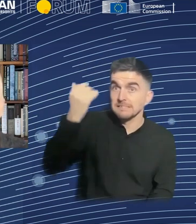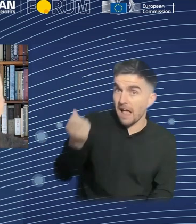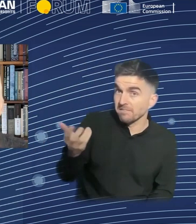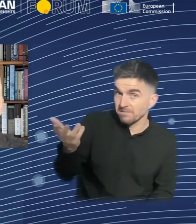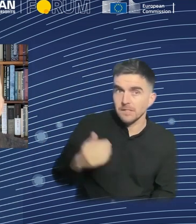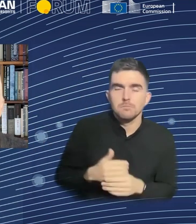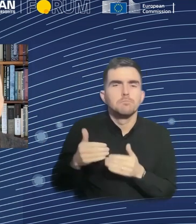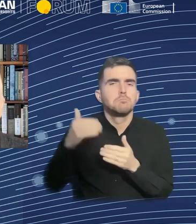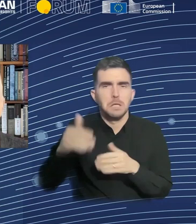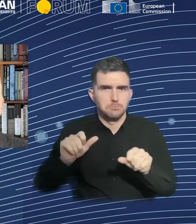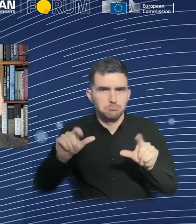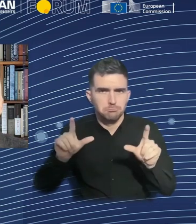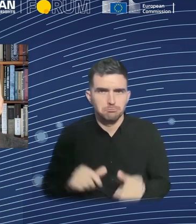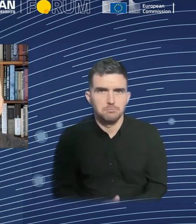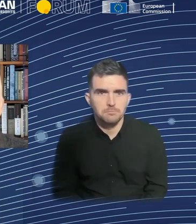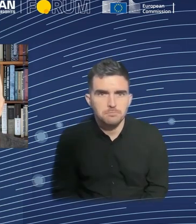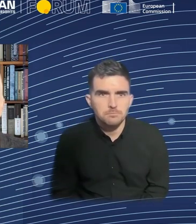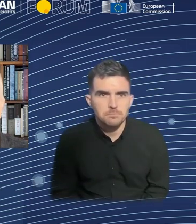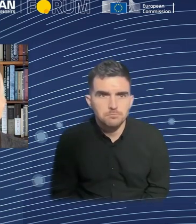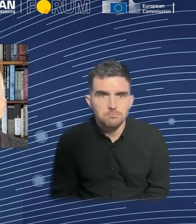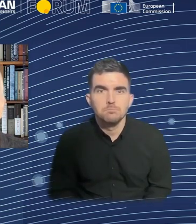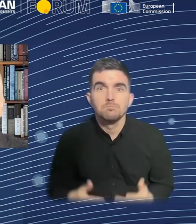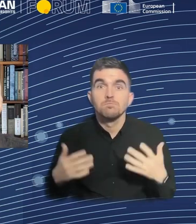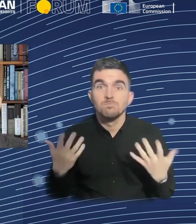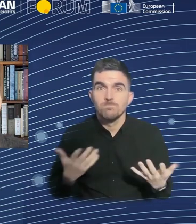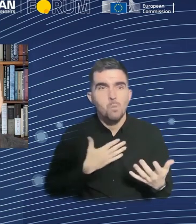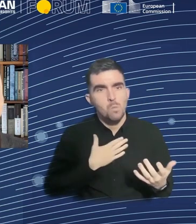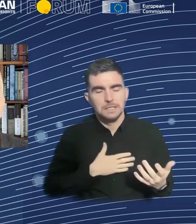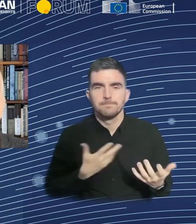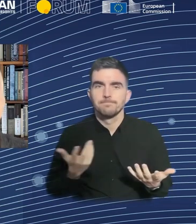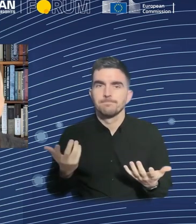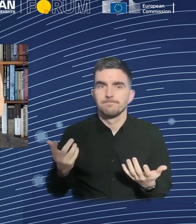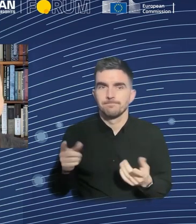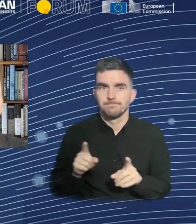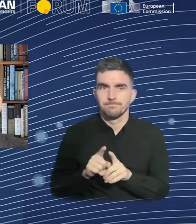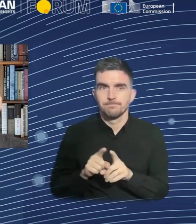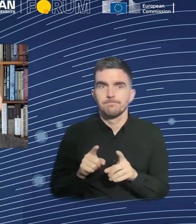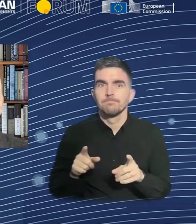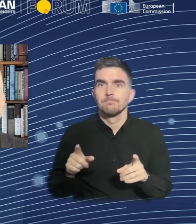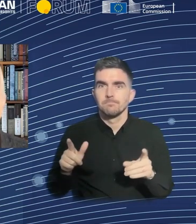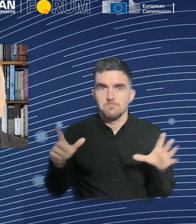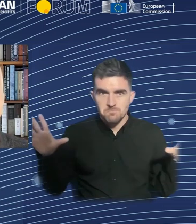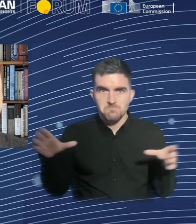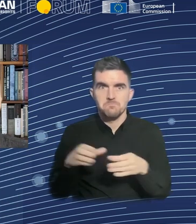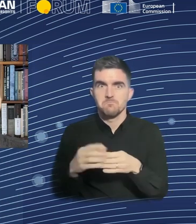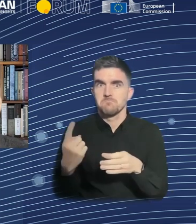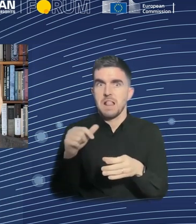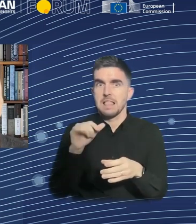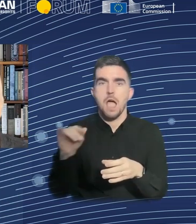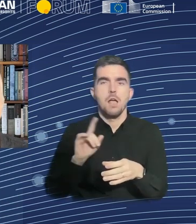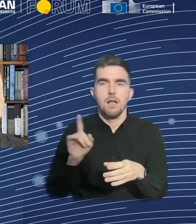And there's a young developer I know who wrote a manifesto, which he called Humeic Intelligence.